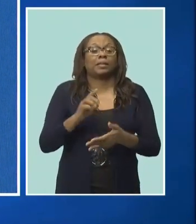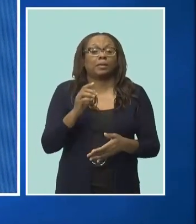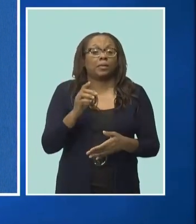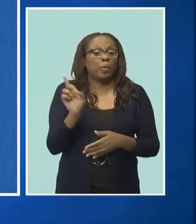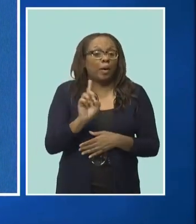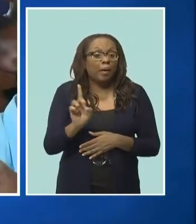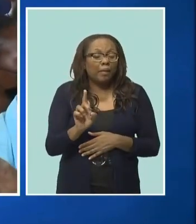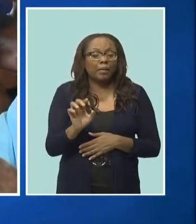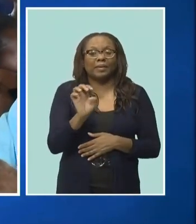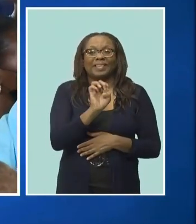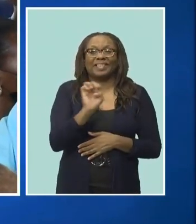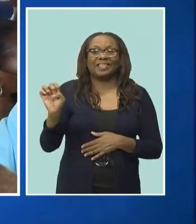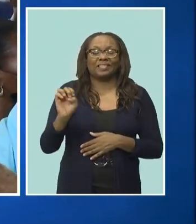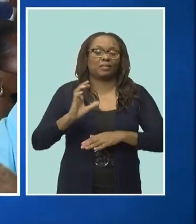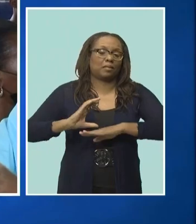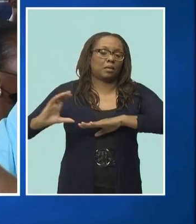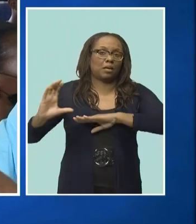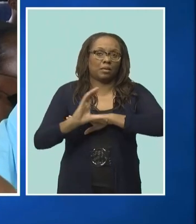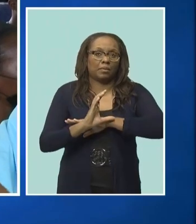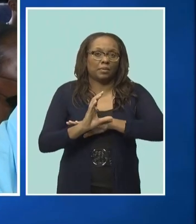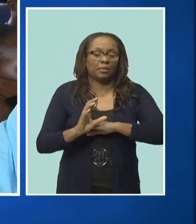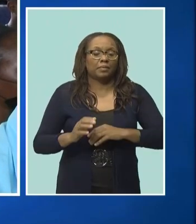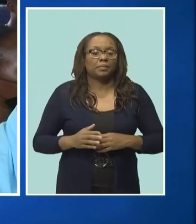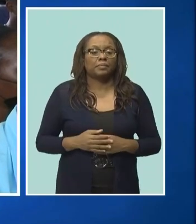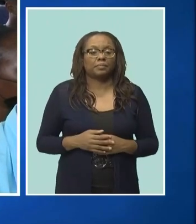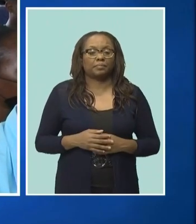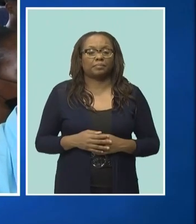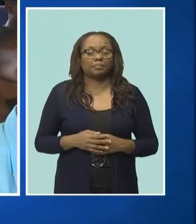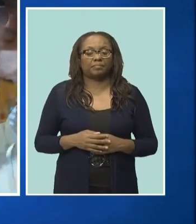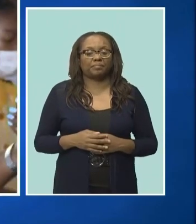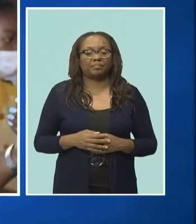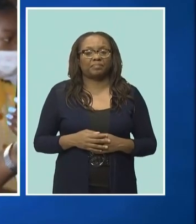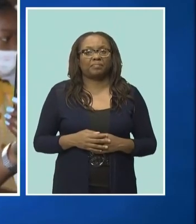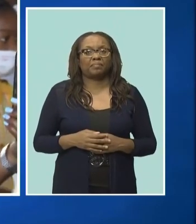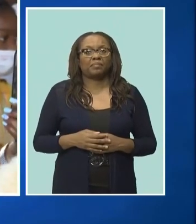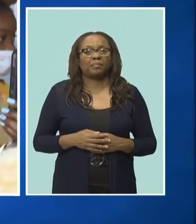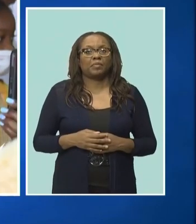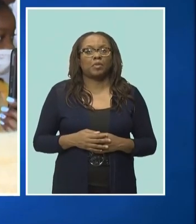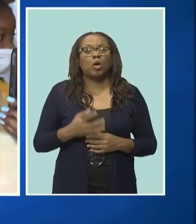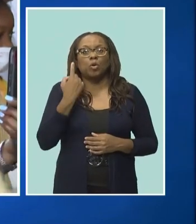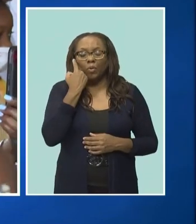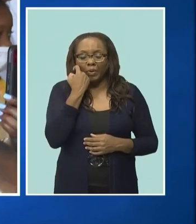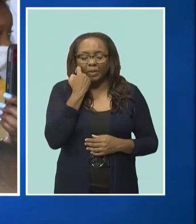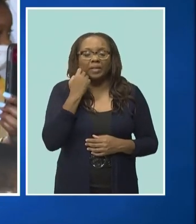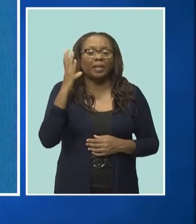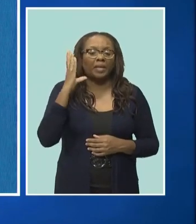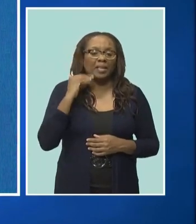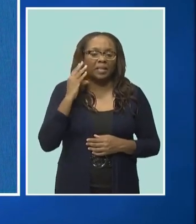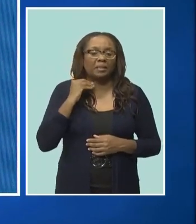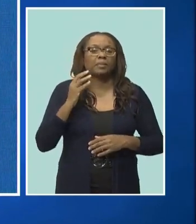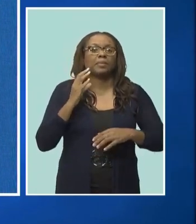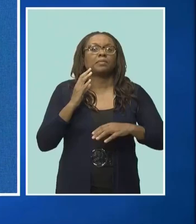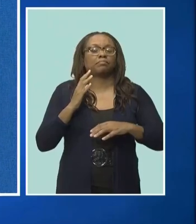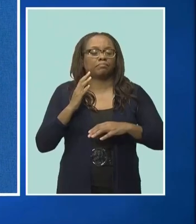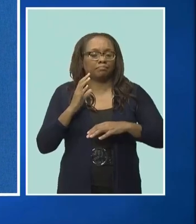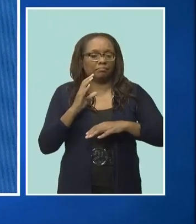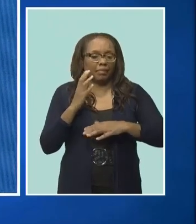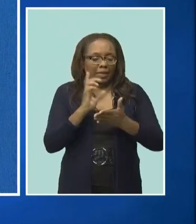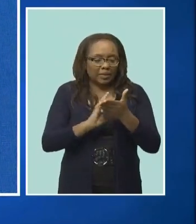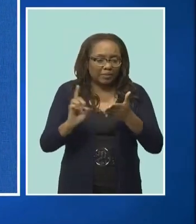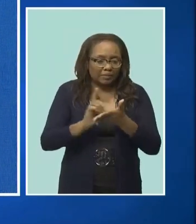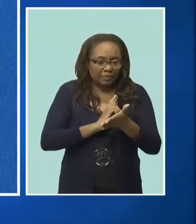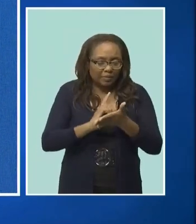said that you have experienced discrimination in the recent past. And then more than half of you